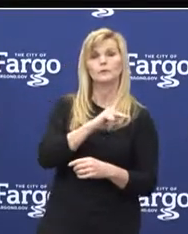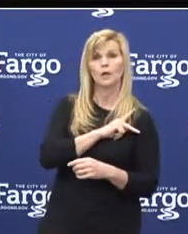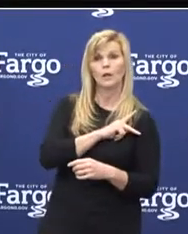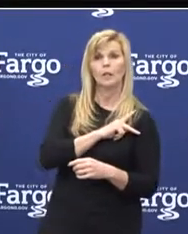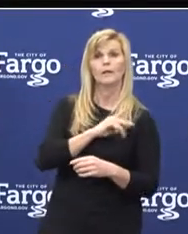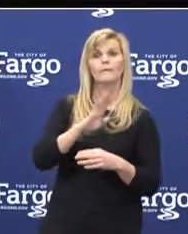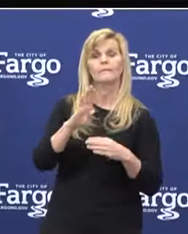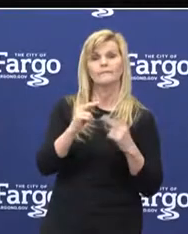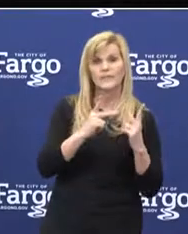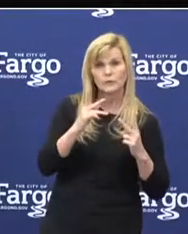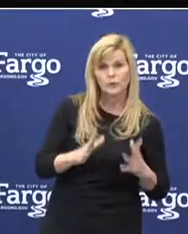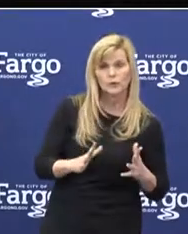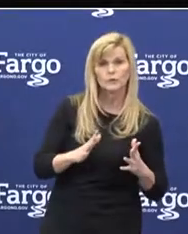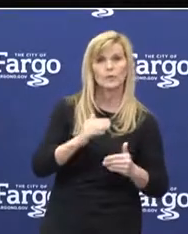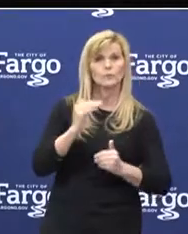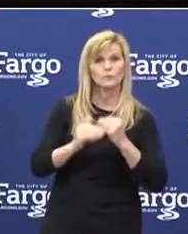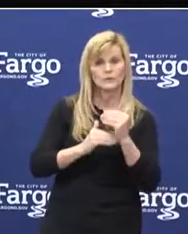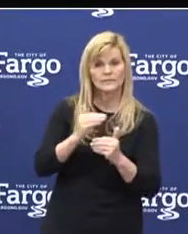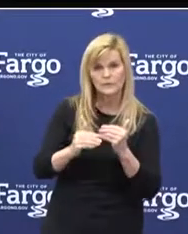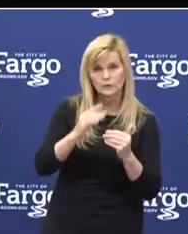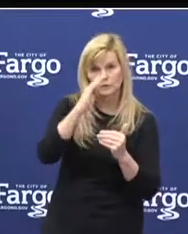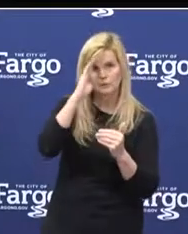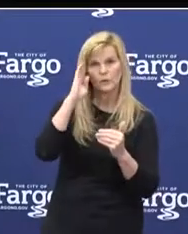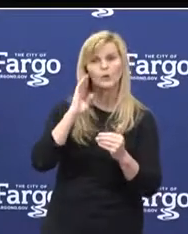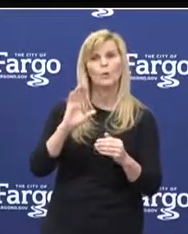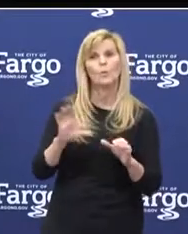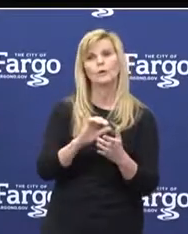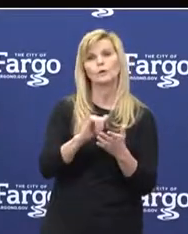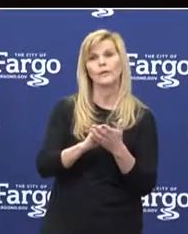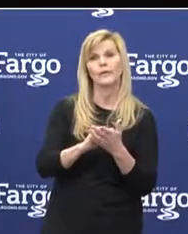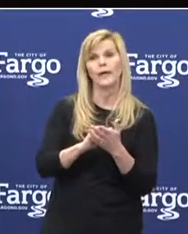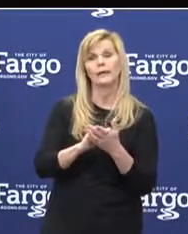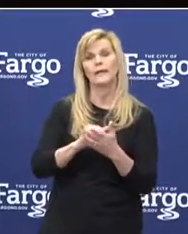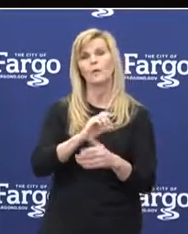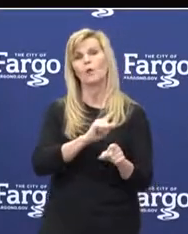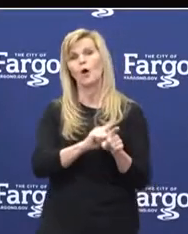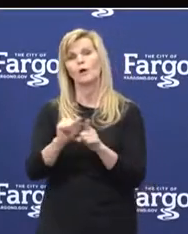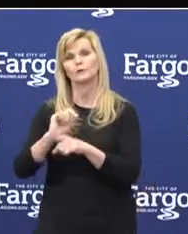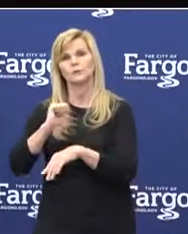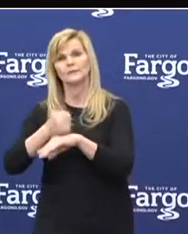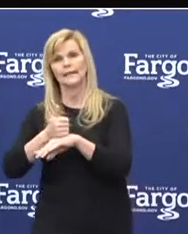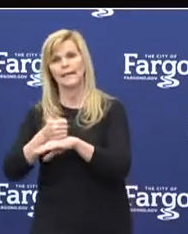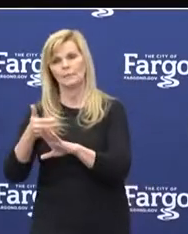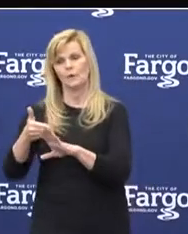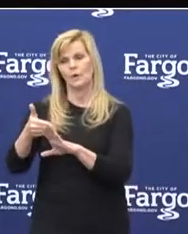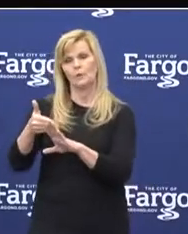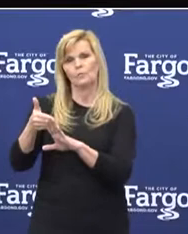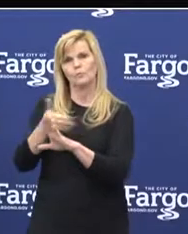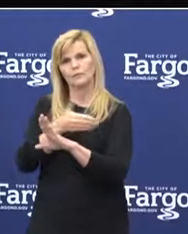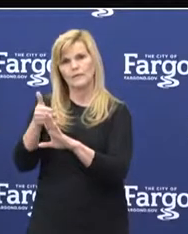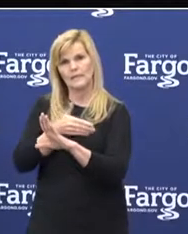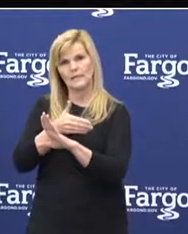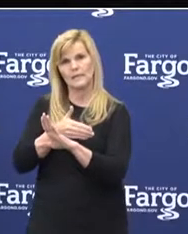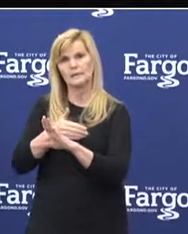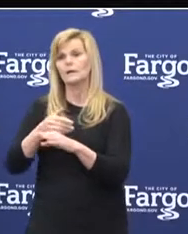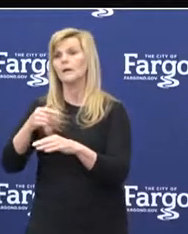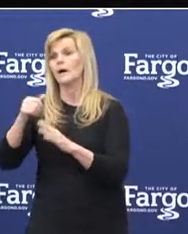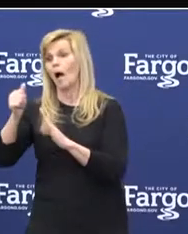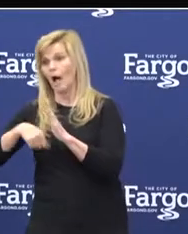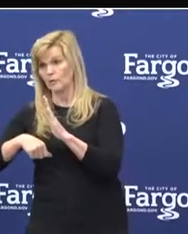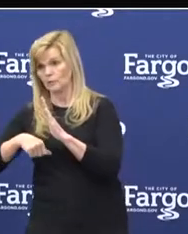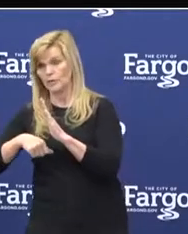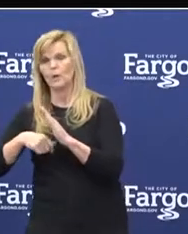visitors in procedure and operating rooms, and have established preoperative COVID testing for all surgery patients.